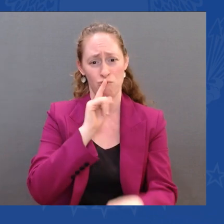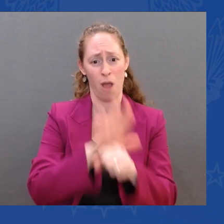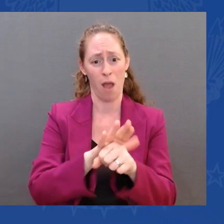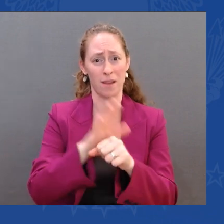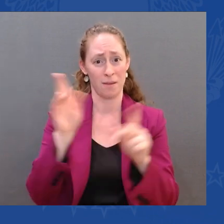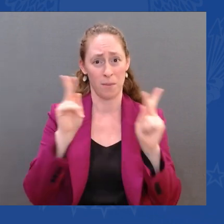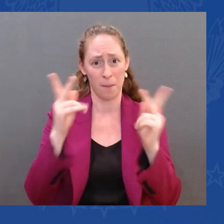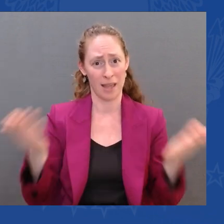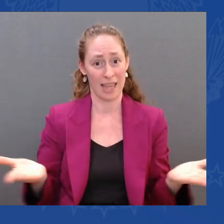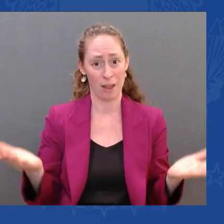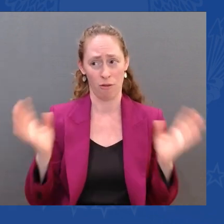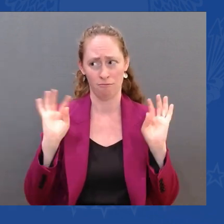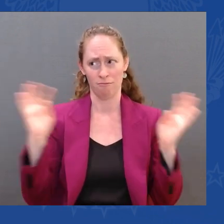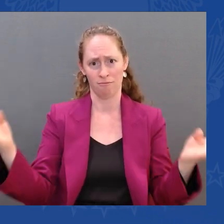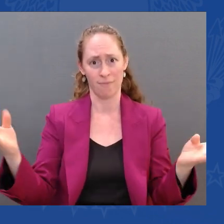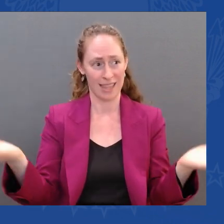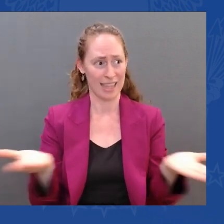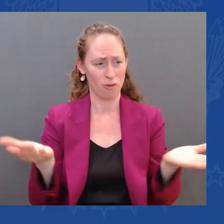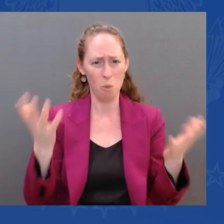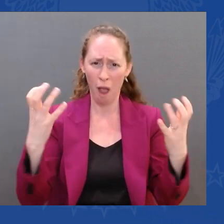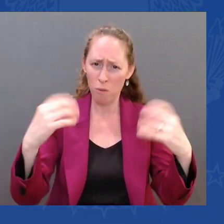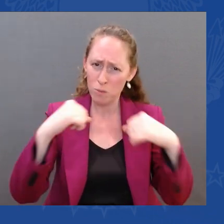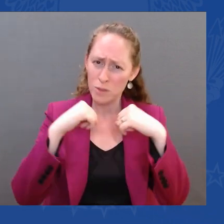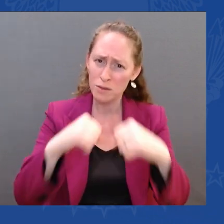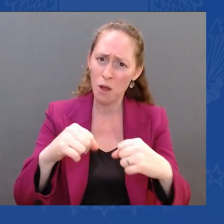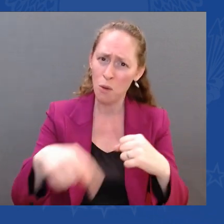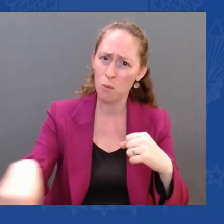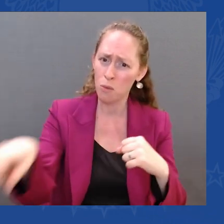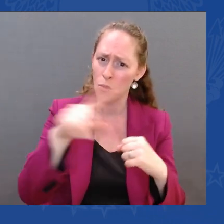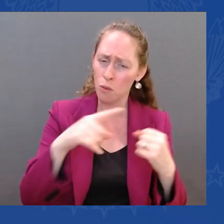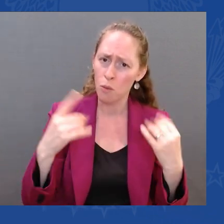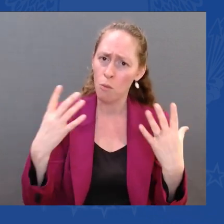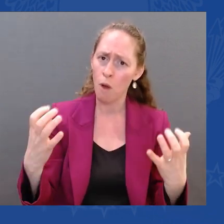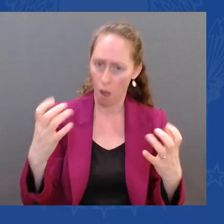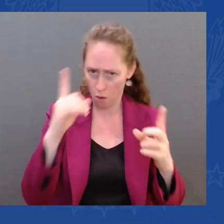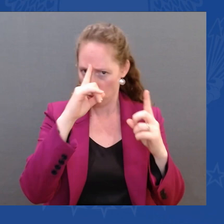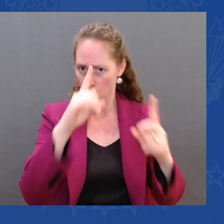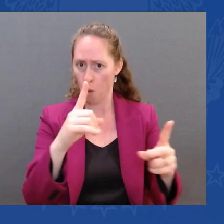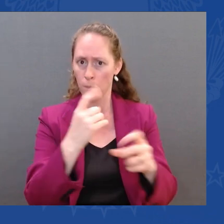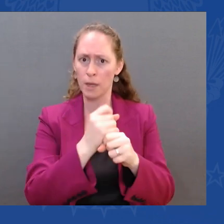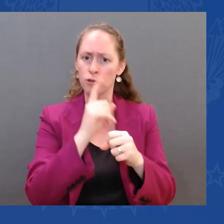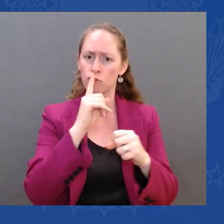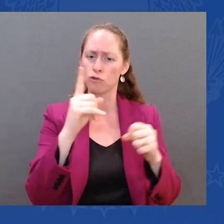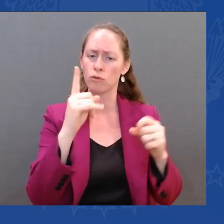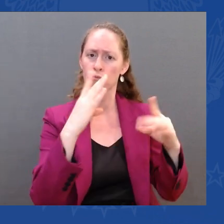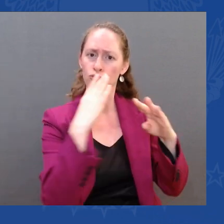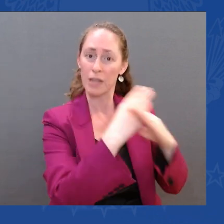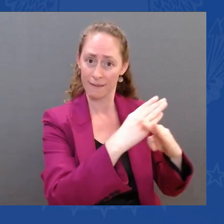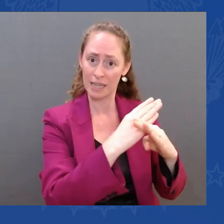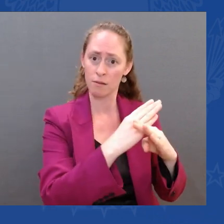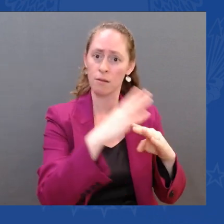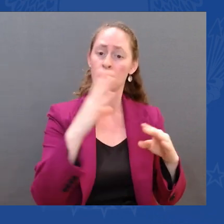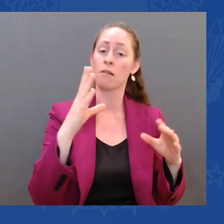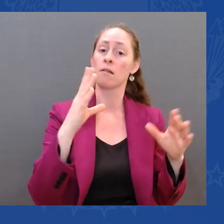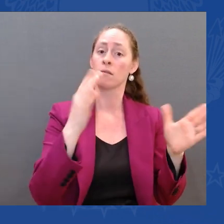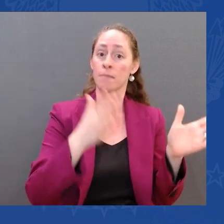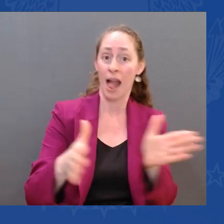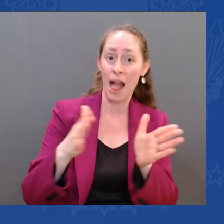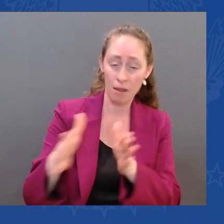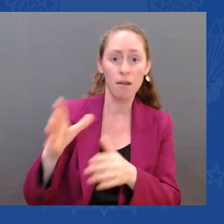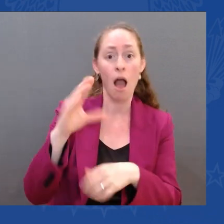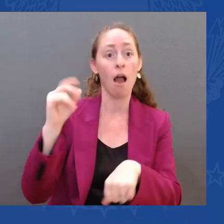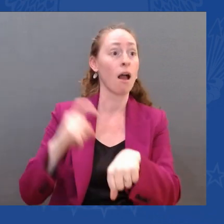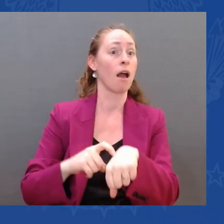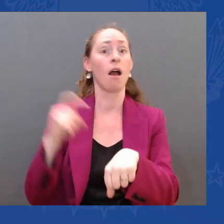prevent, prepare, and respond in every community to what we're going to — what's going to happen. And our —